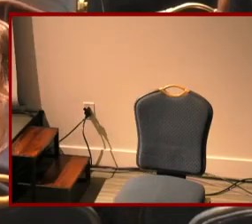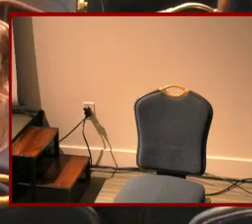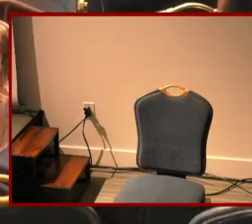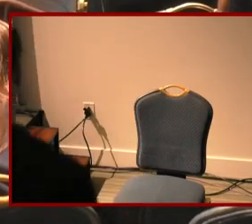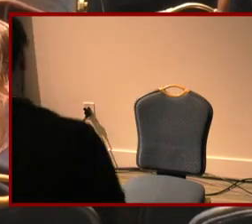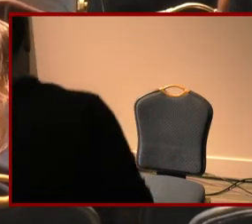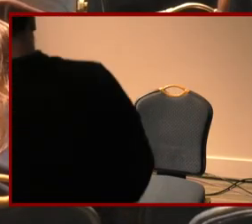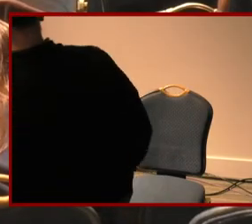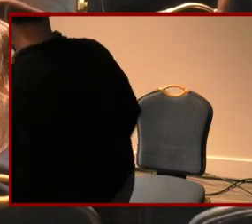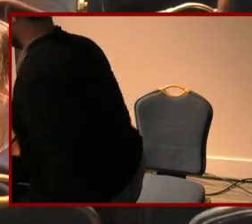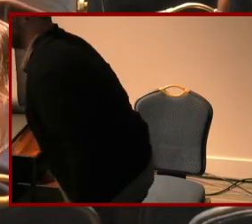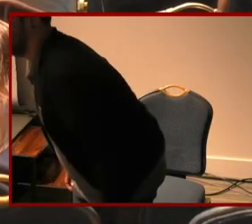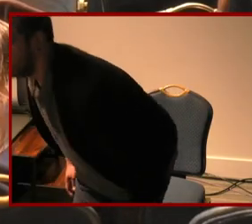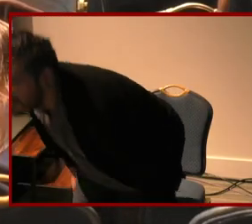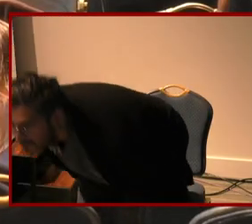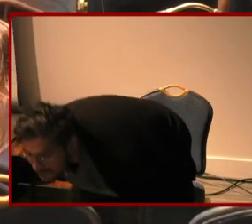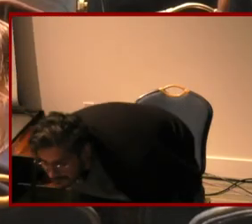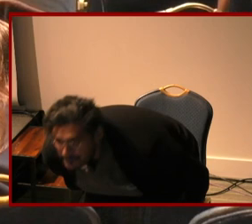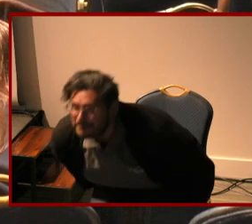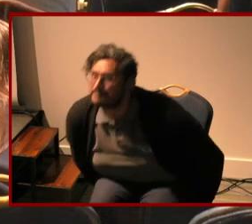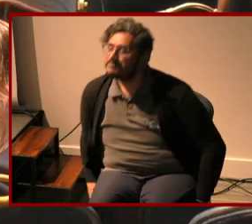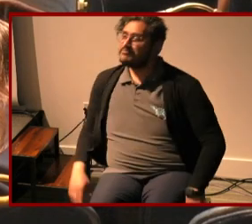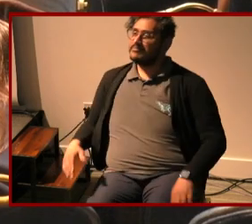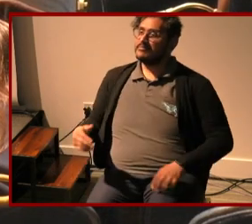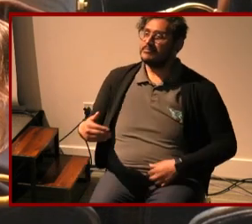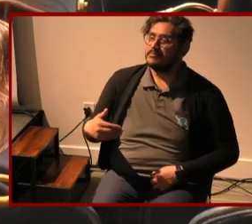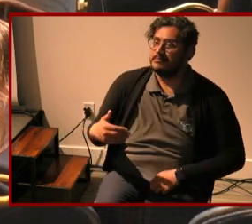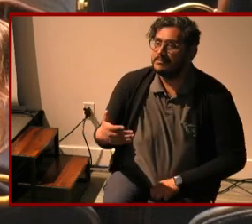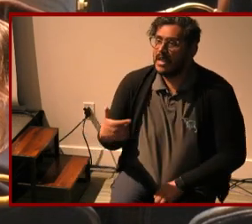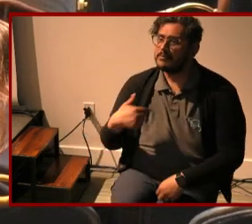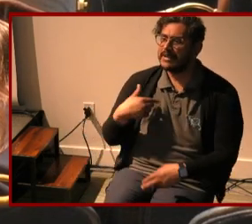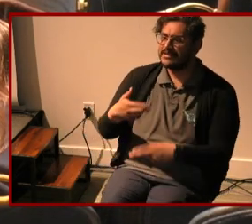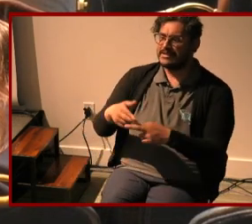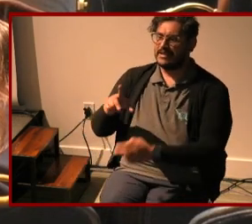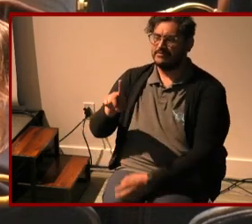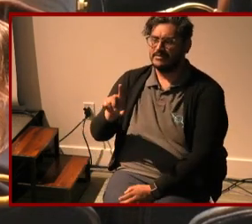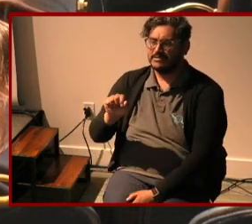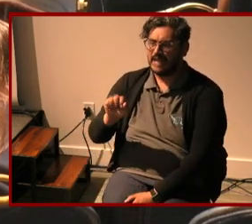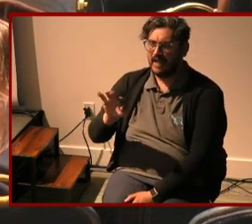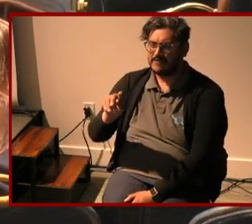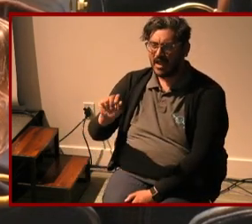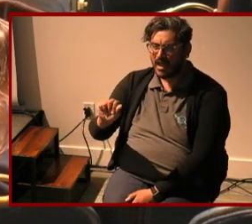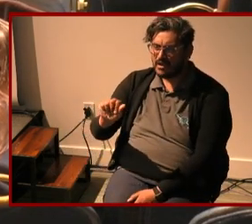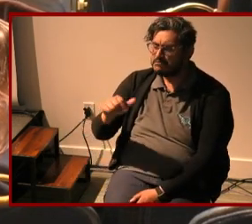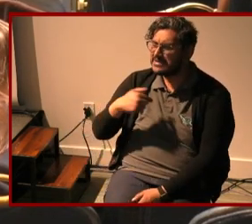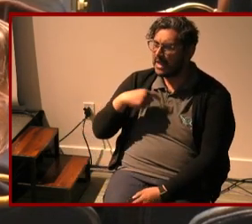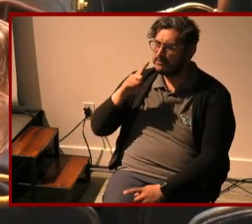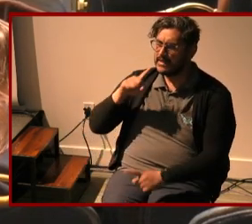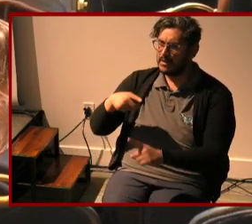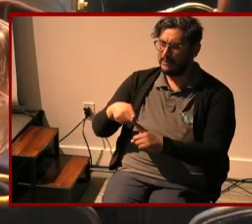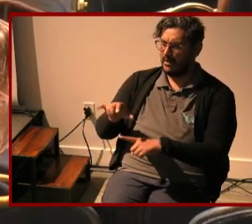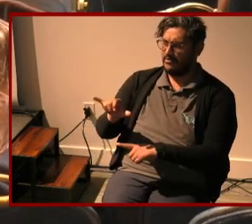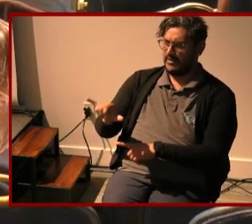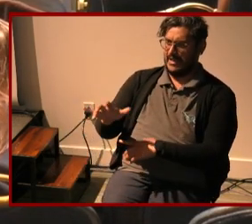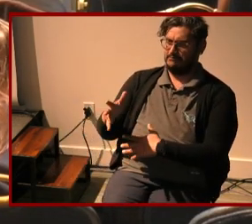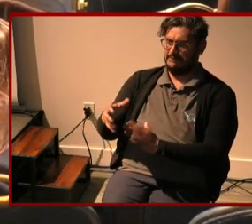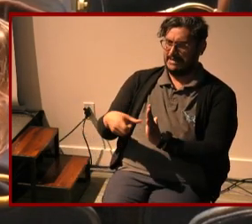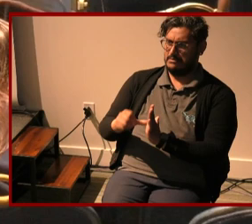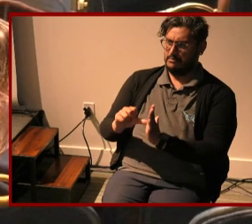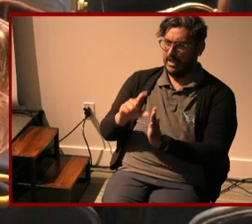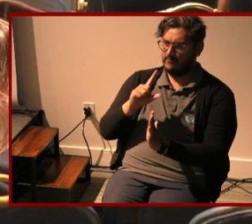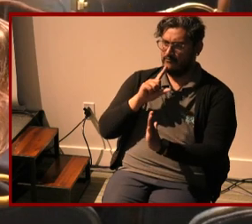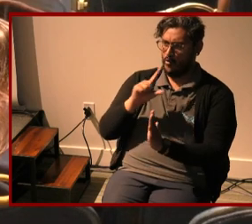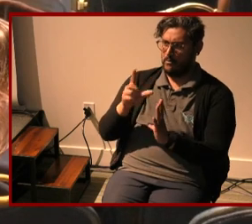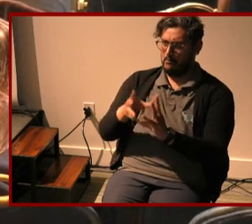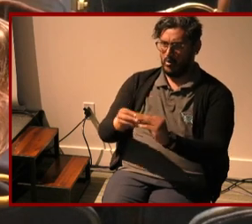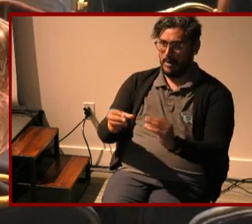um my name is daphna and i've been thinking about the impact of memoirs as i'm here processing all the